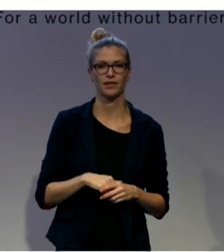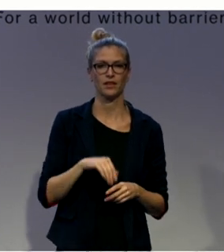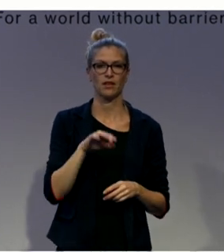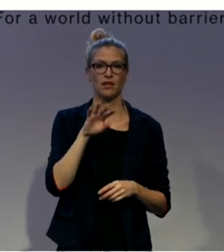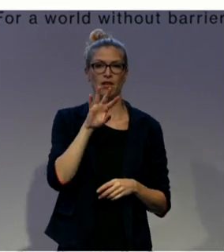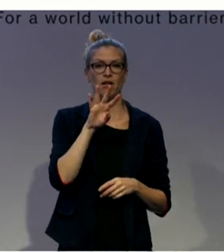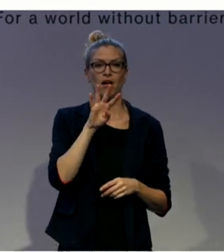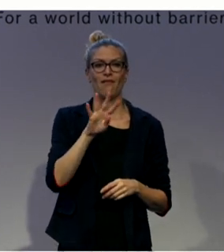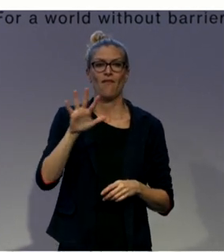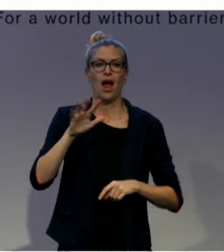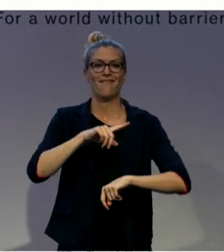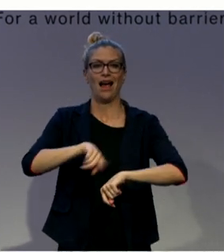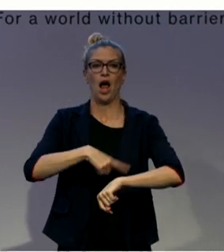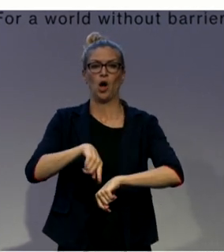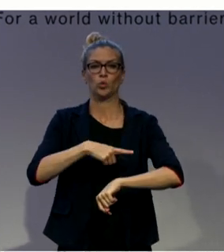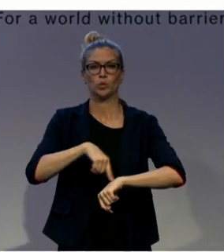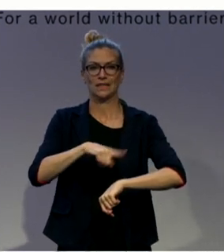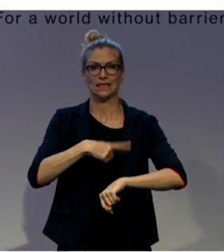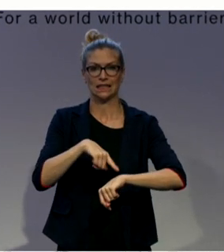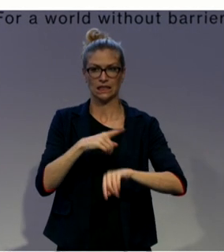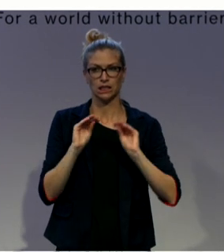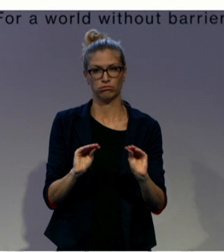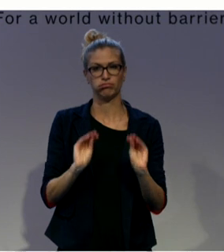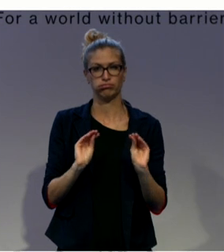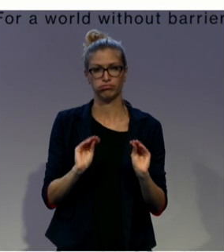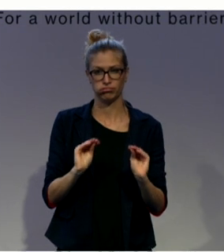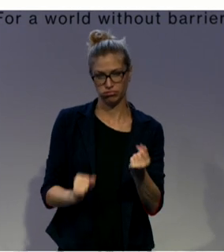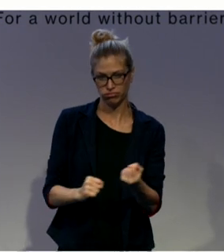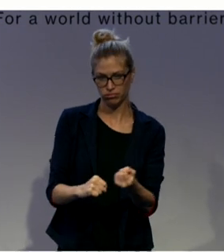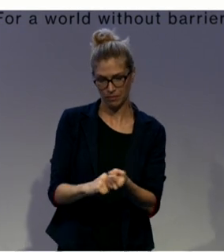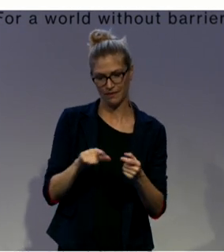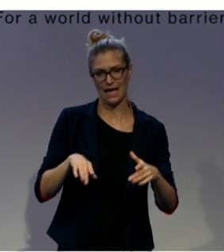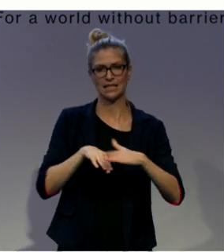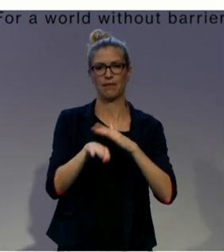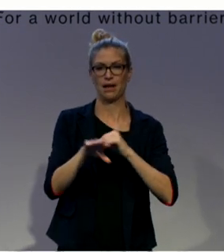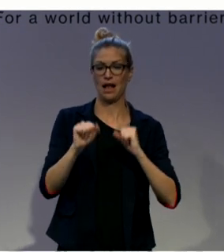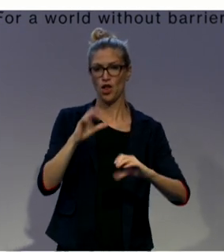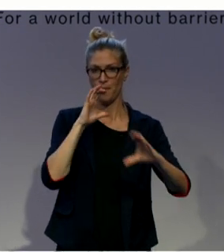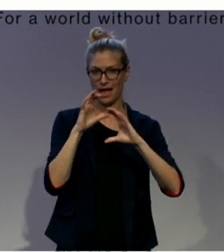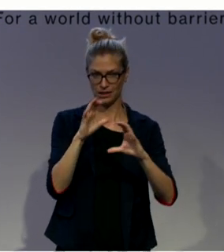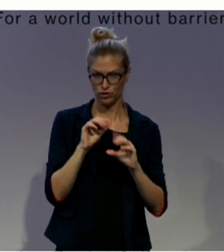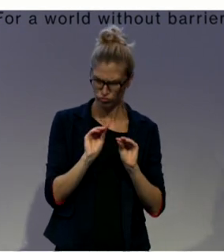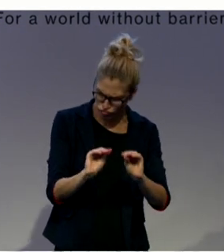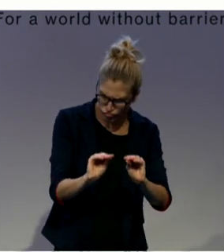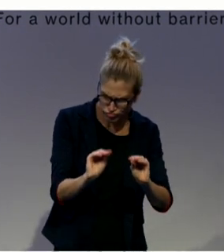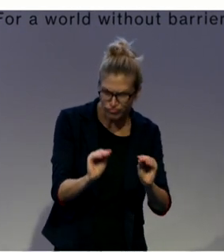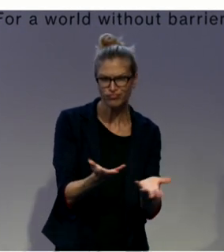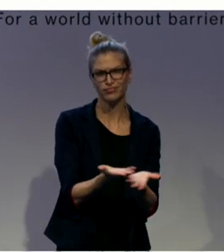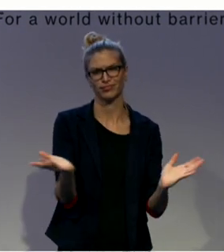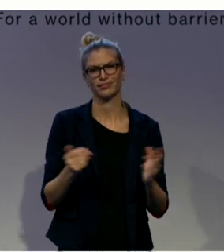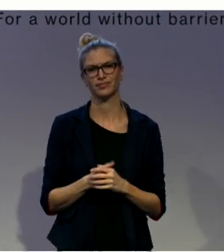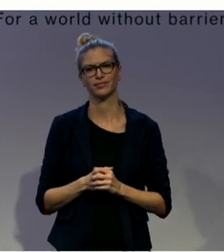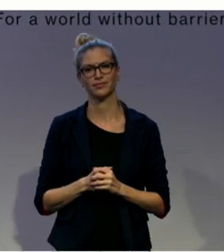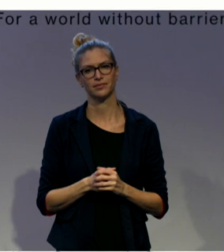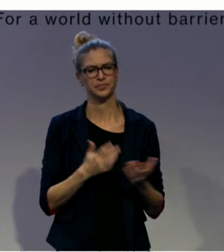and rights, with the support of multiple accessible communication resources, such as easy language, audio description,